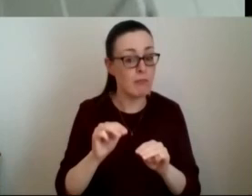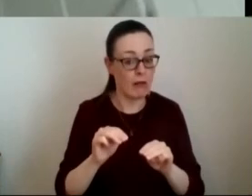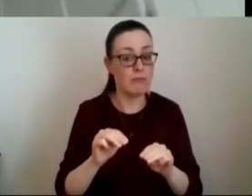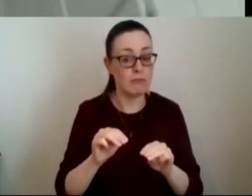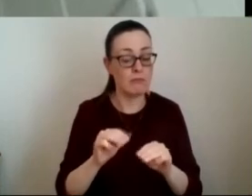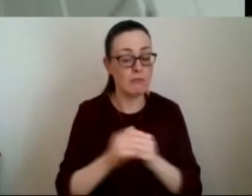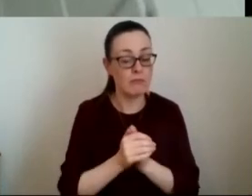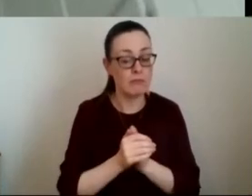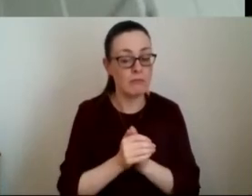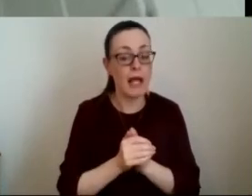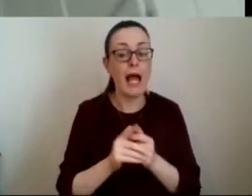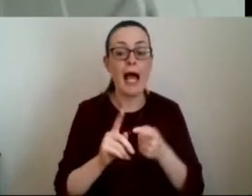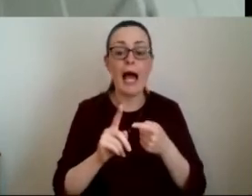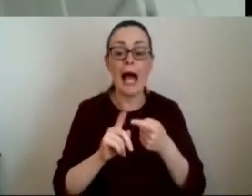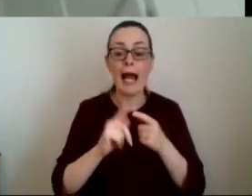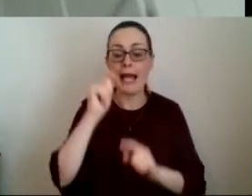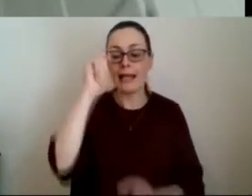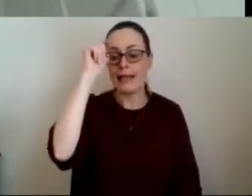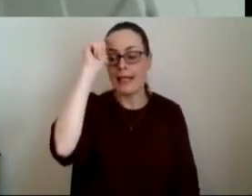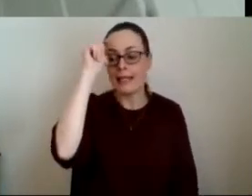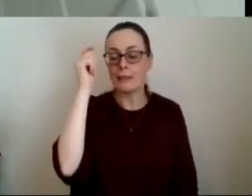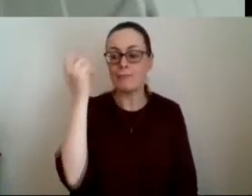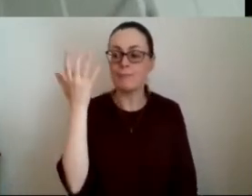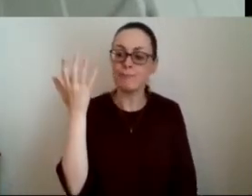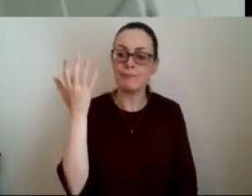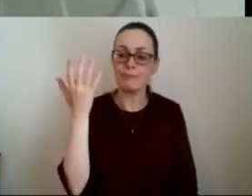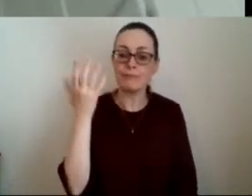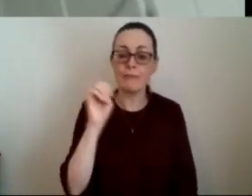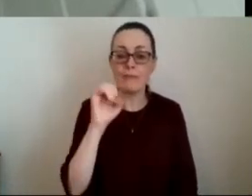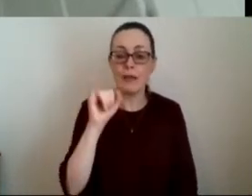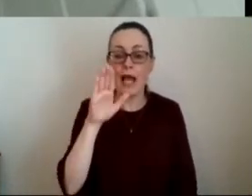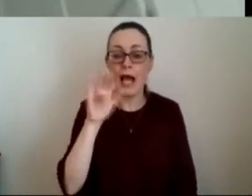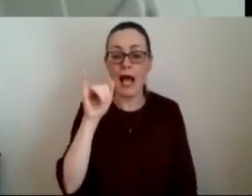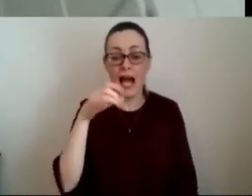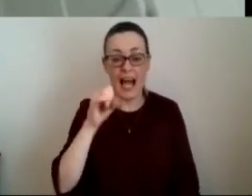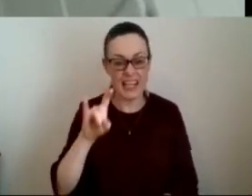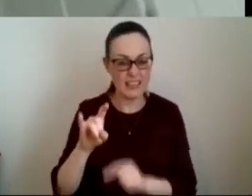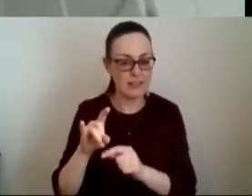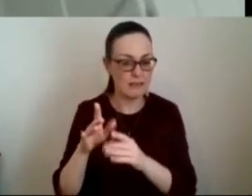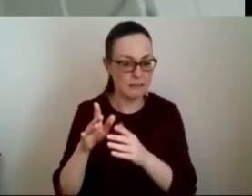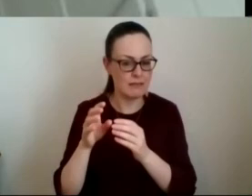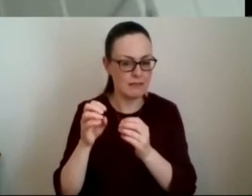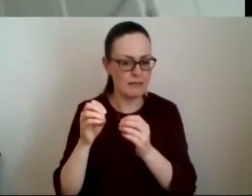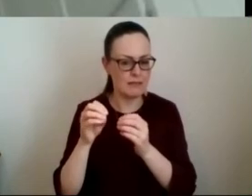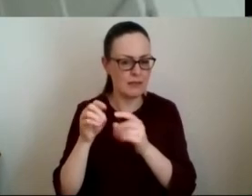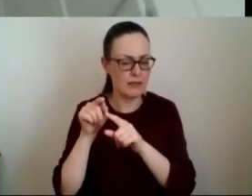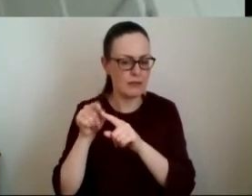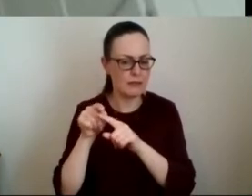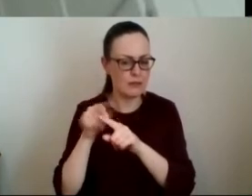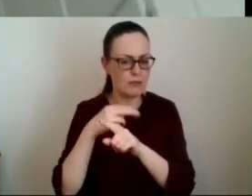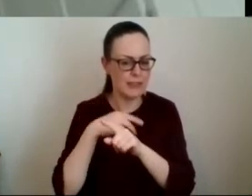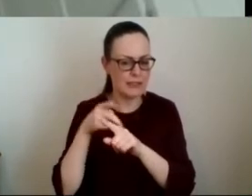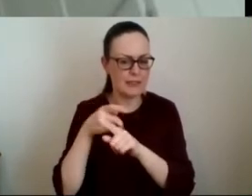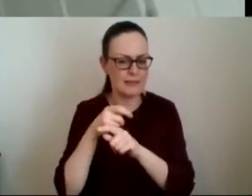i i would um i i think that those what islands identified in terms of of ecbo and the other ones are are relatively